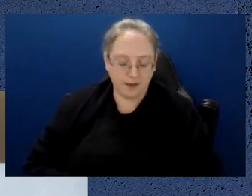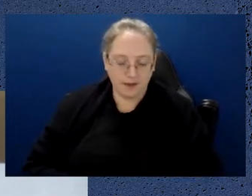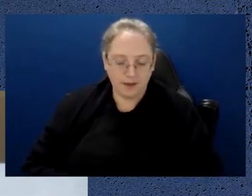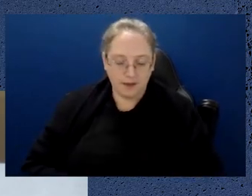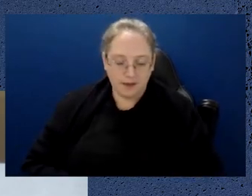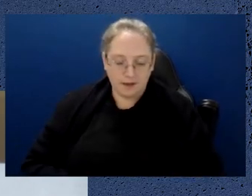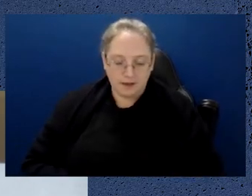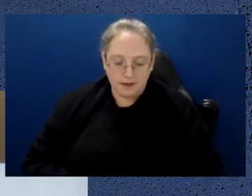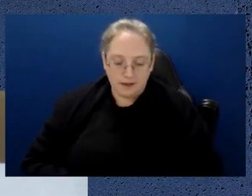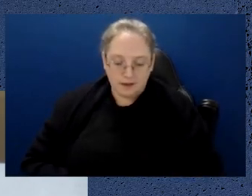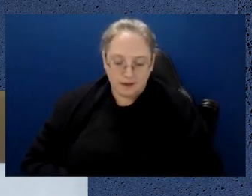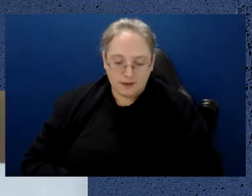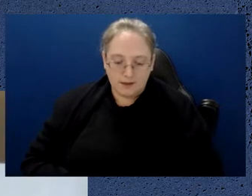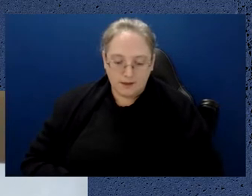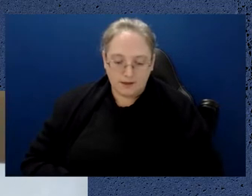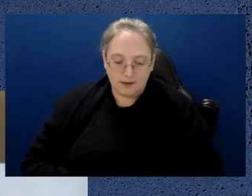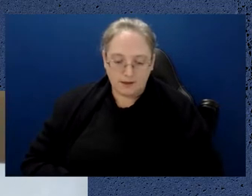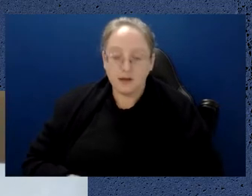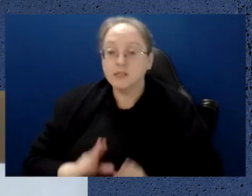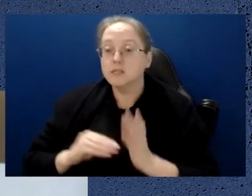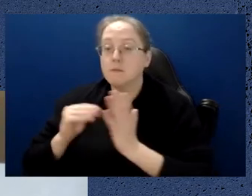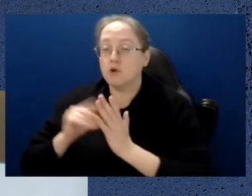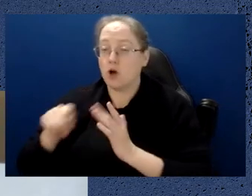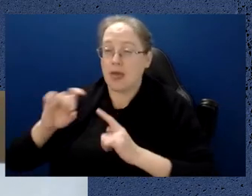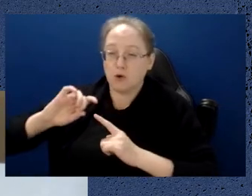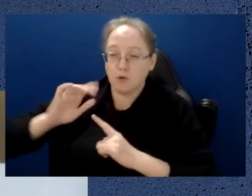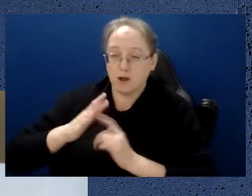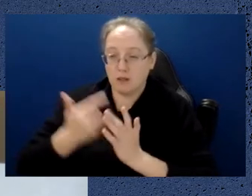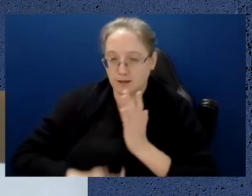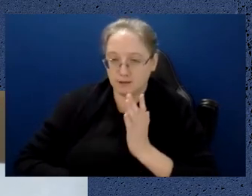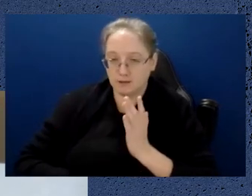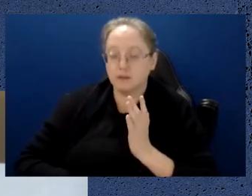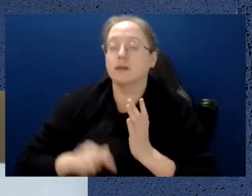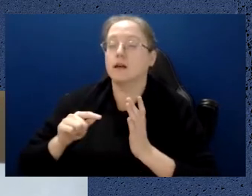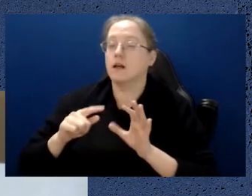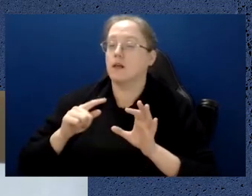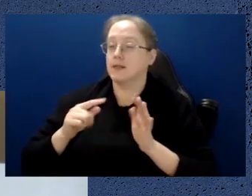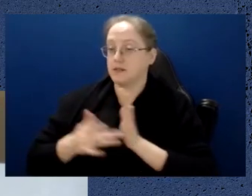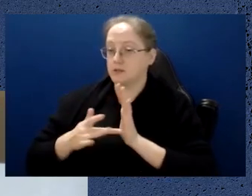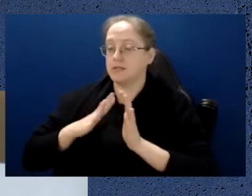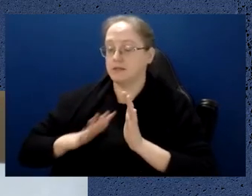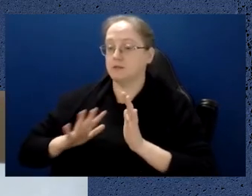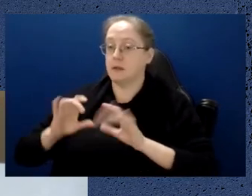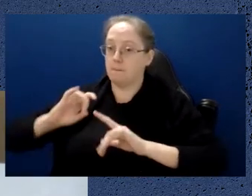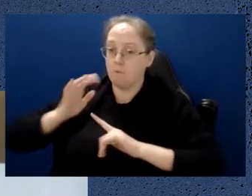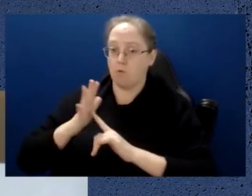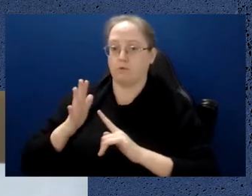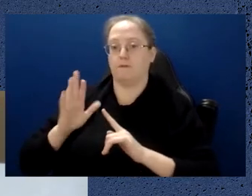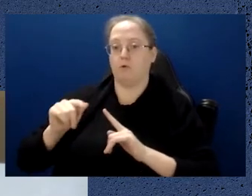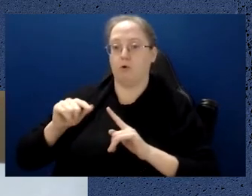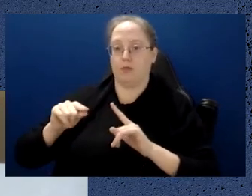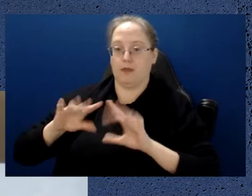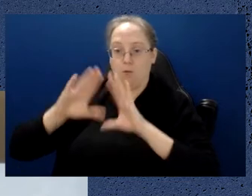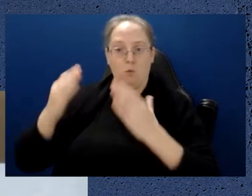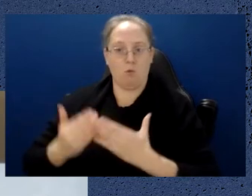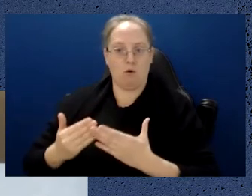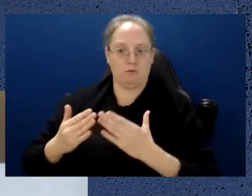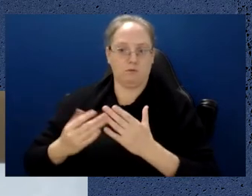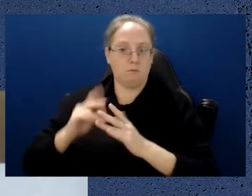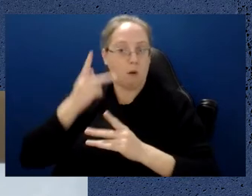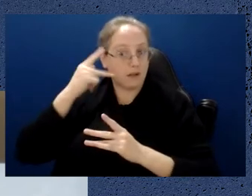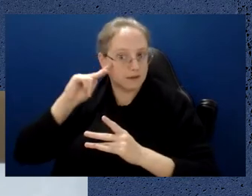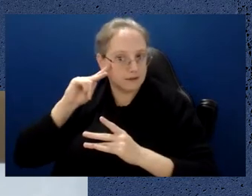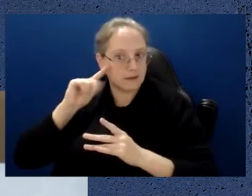And what what one has to do in order to make it to that list is that that technology needs to be not only